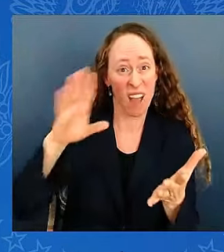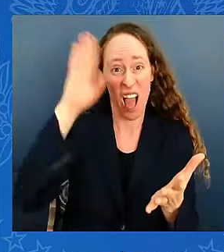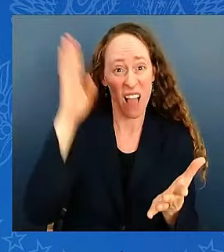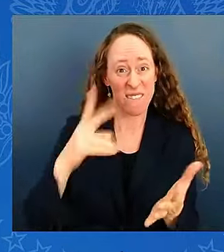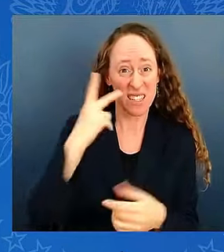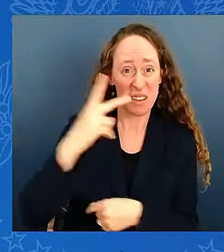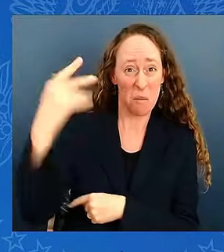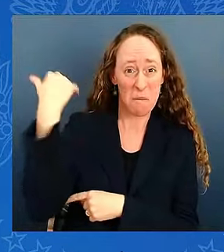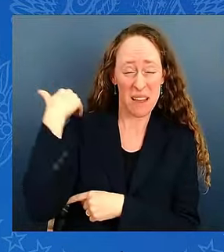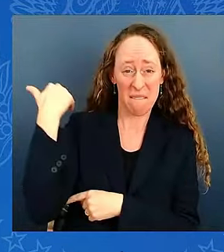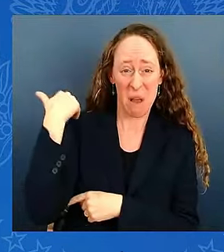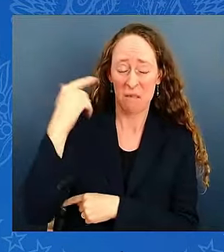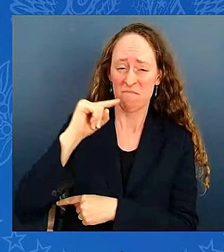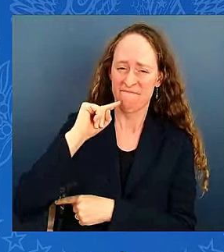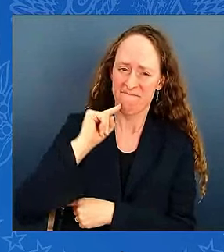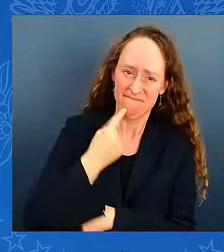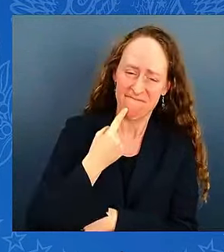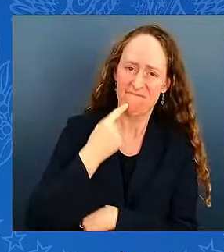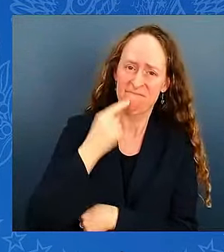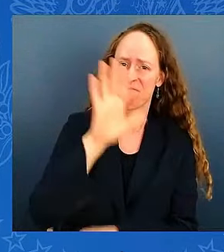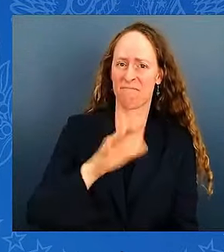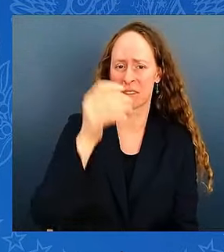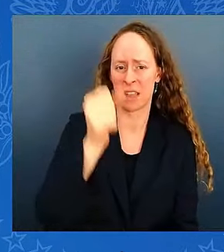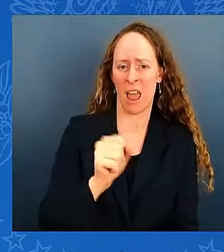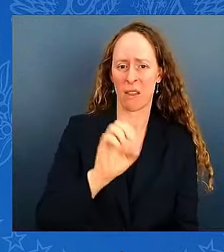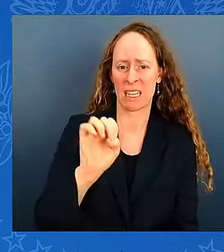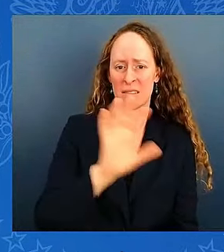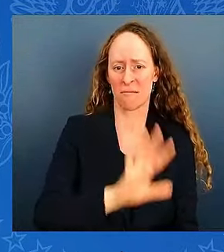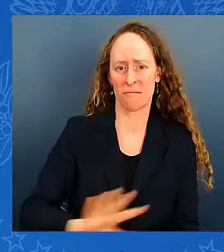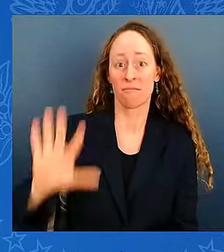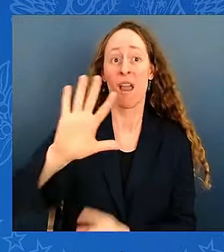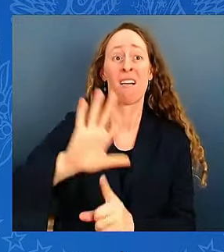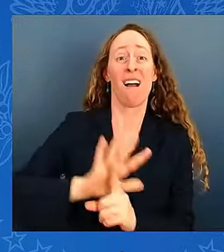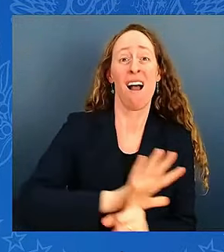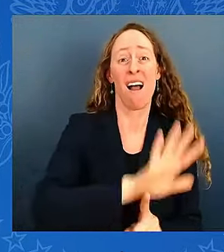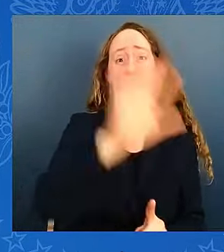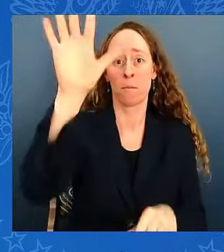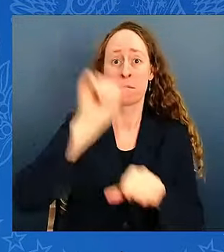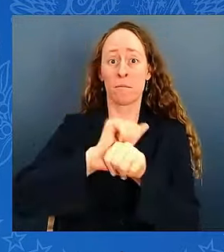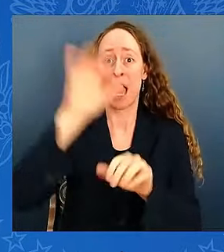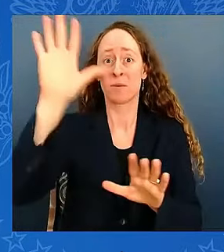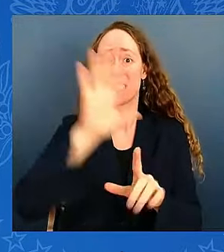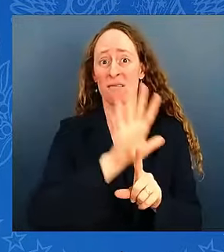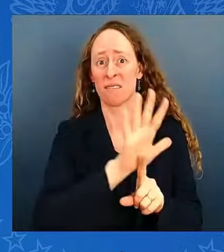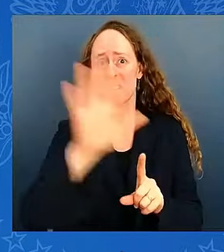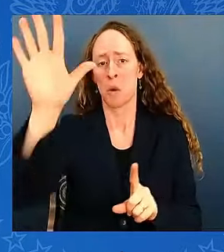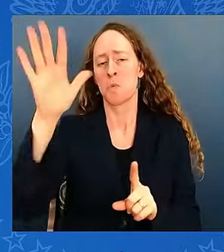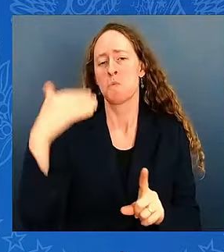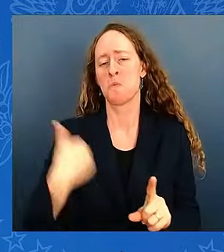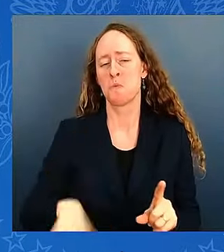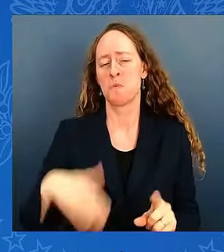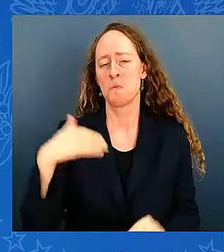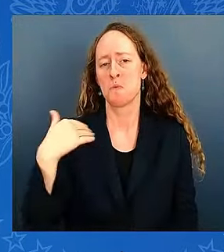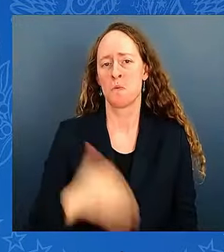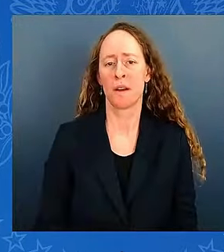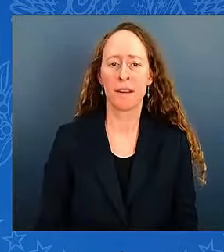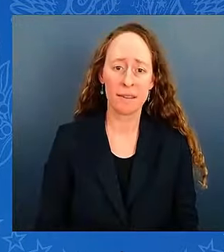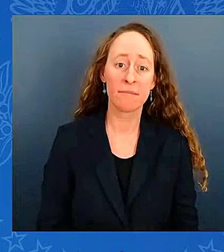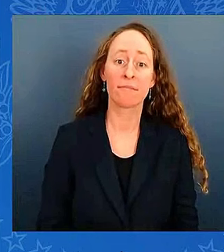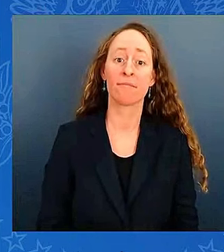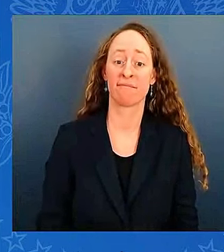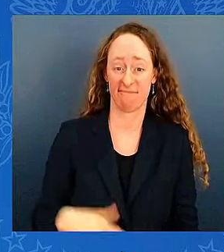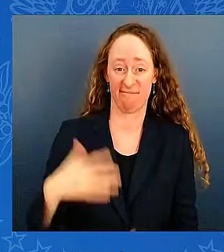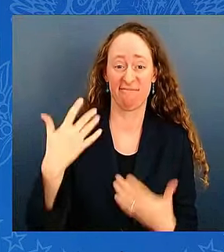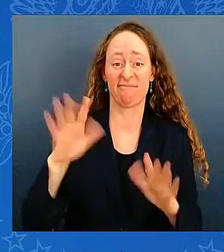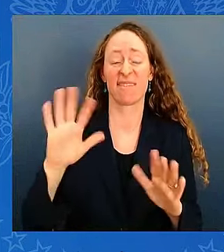Appalachia. Damage from the hurricane stretches across at least 10 states, winds over 120 miles an hour in some places,